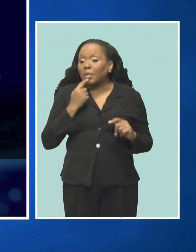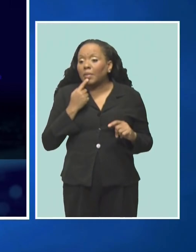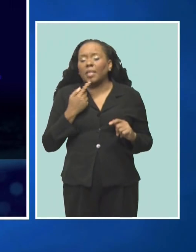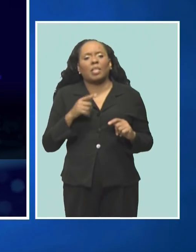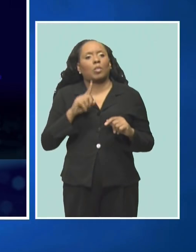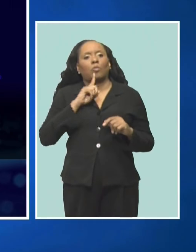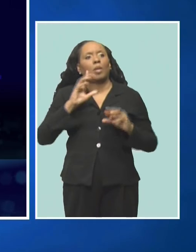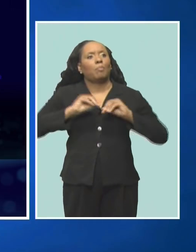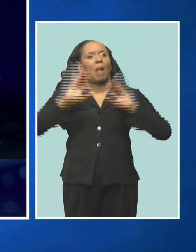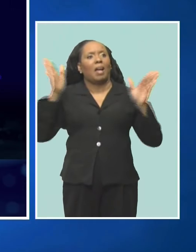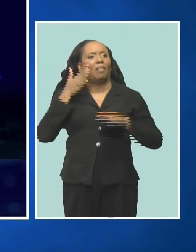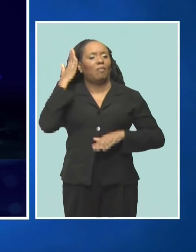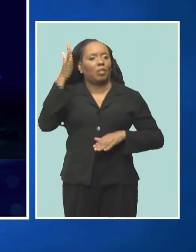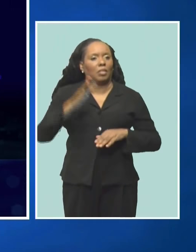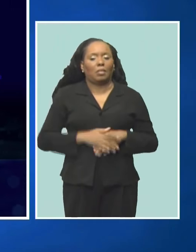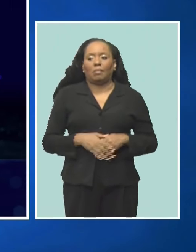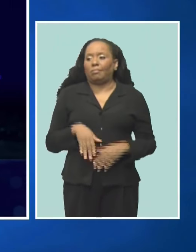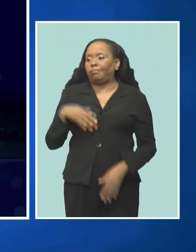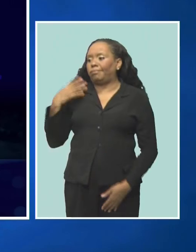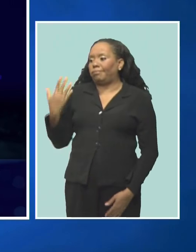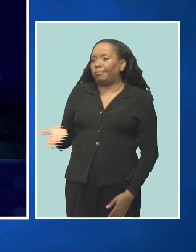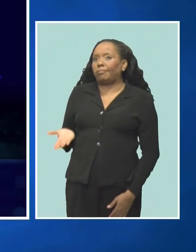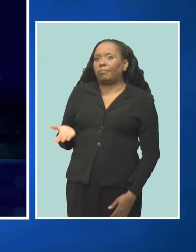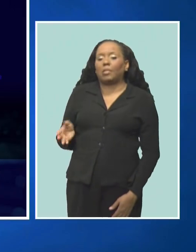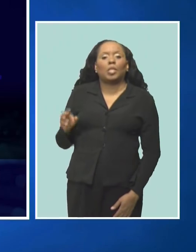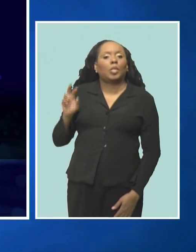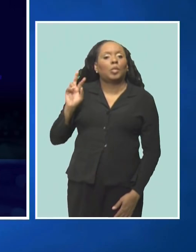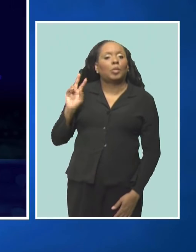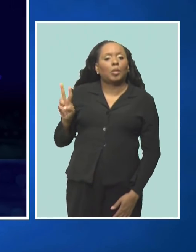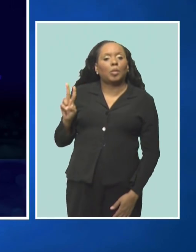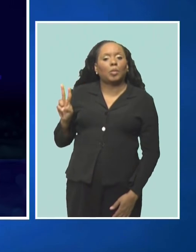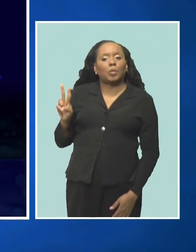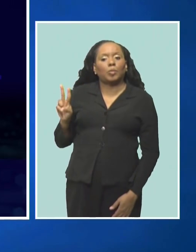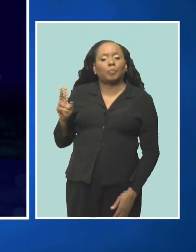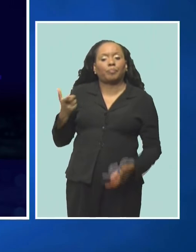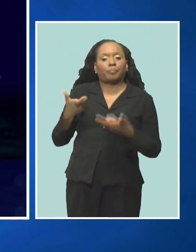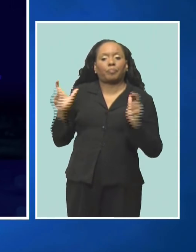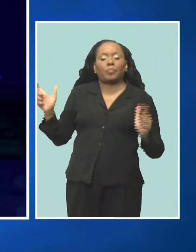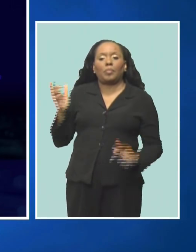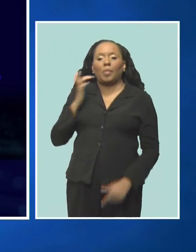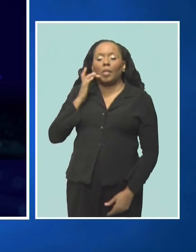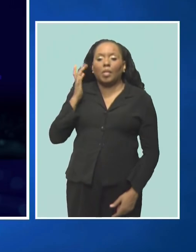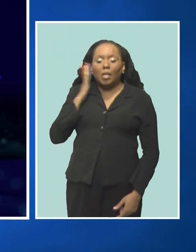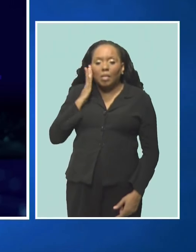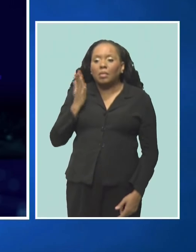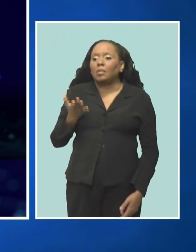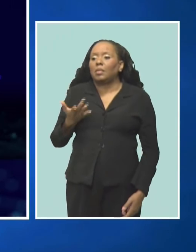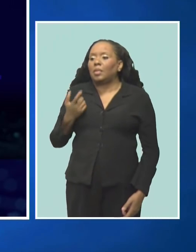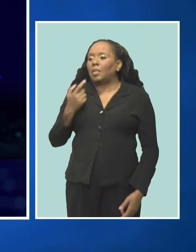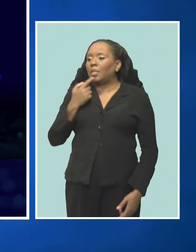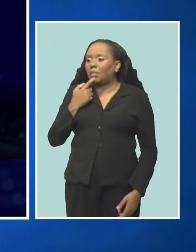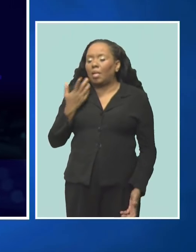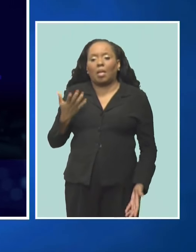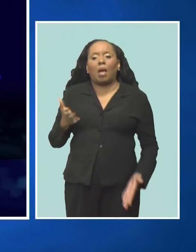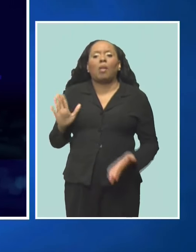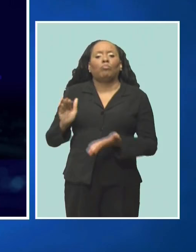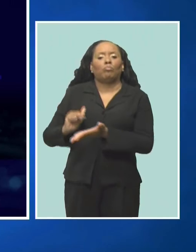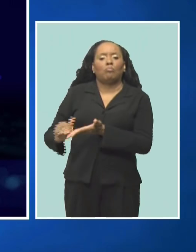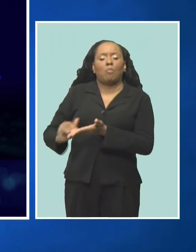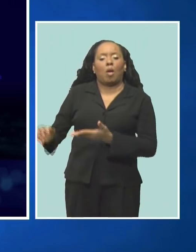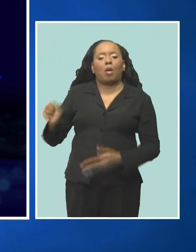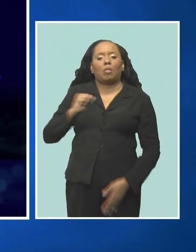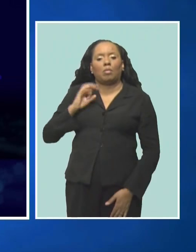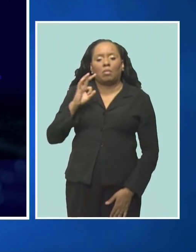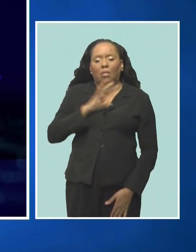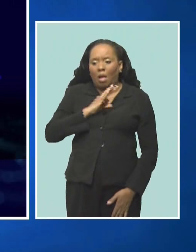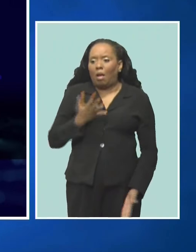And on the other hand, two major hotels, Sandals and now Wyndham Grand Barbados, claiming such dire financial straits